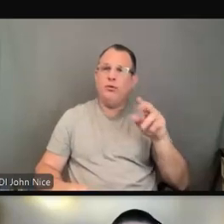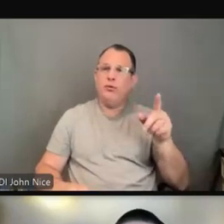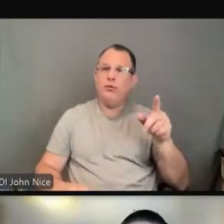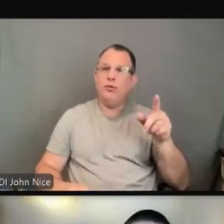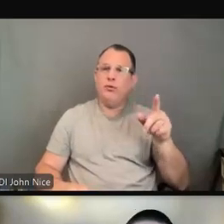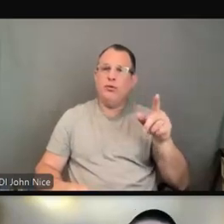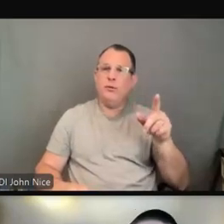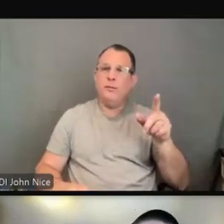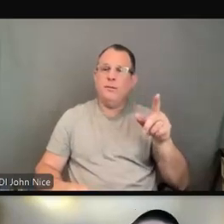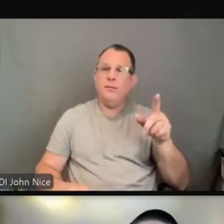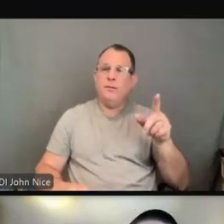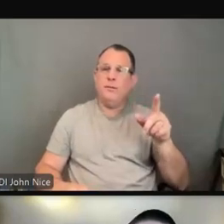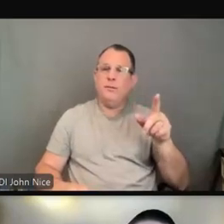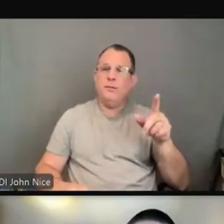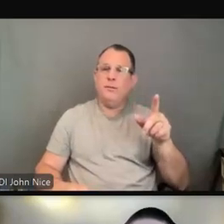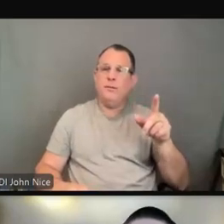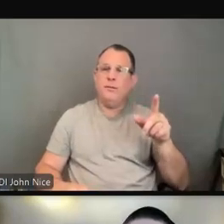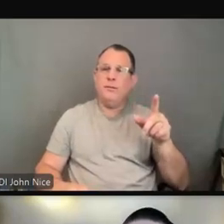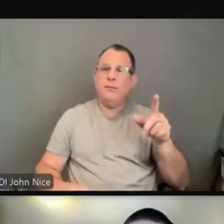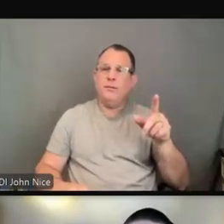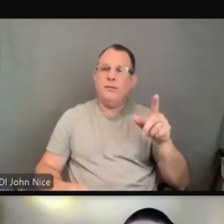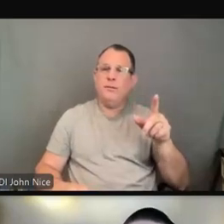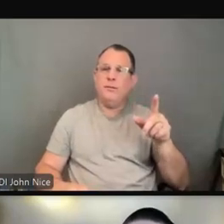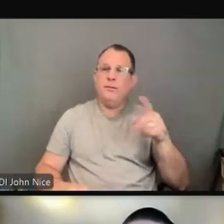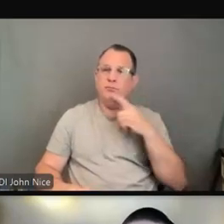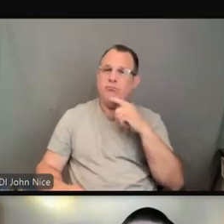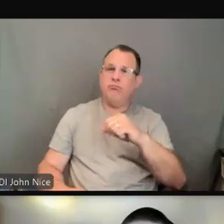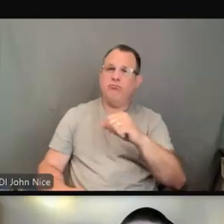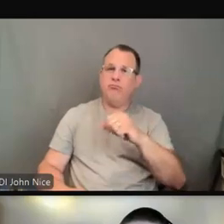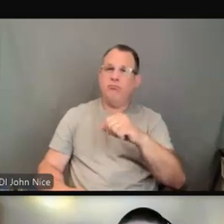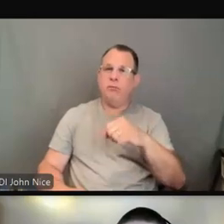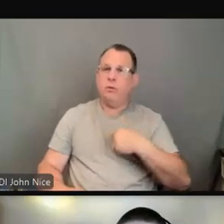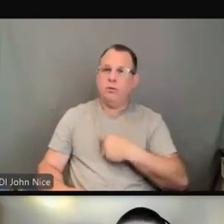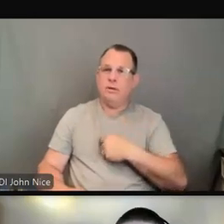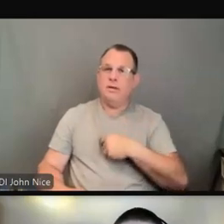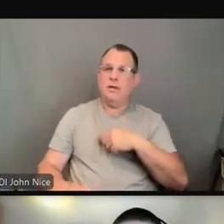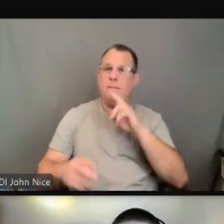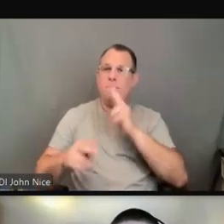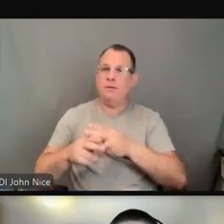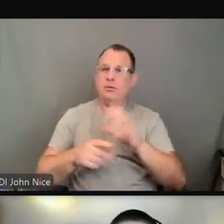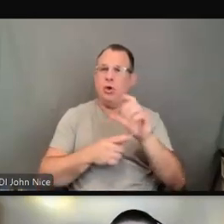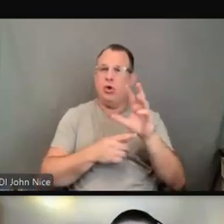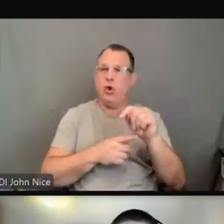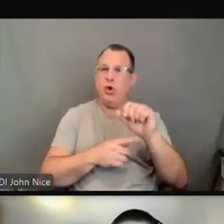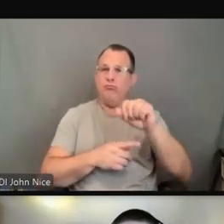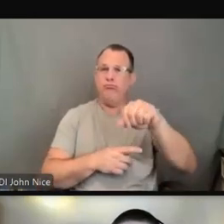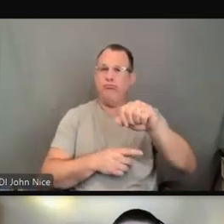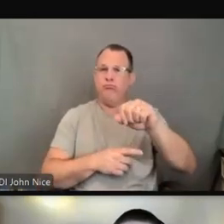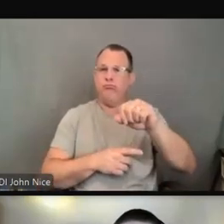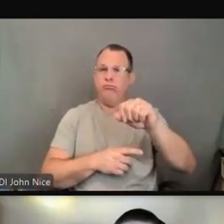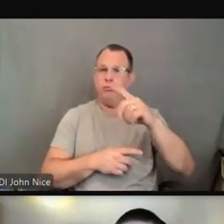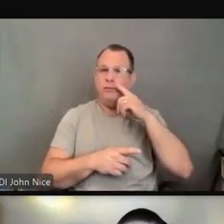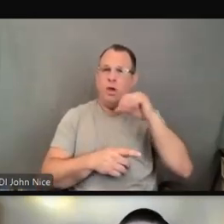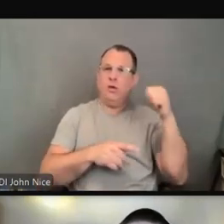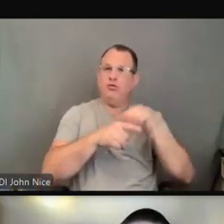Right, so I mentioned earlier in the presentation that CART is the considered best practice to